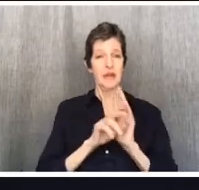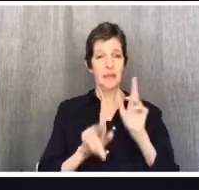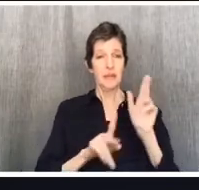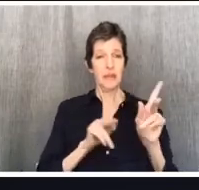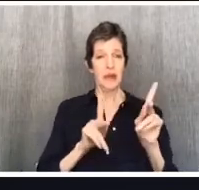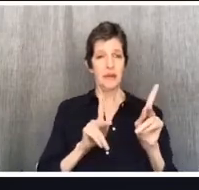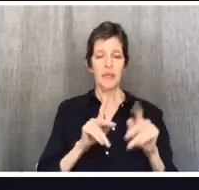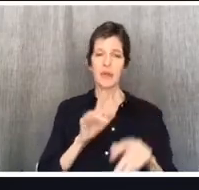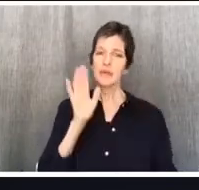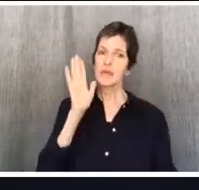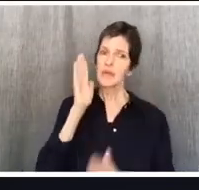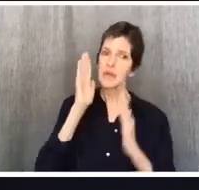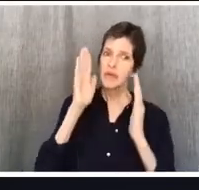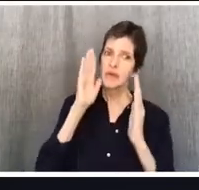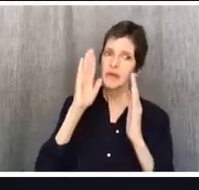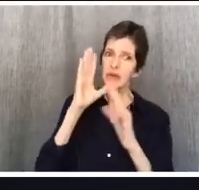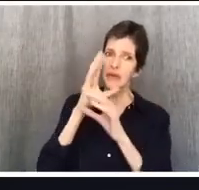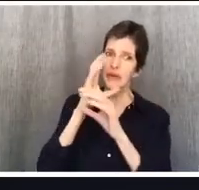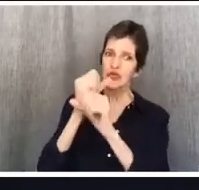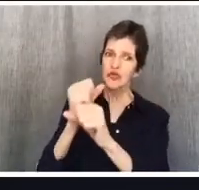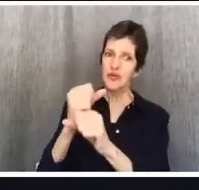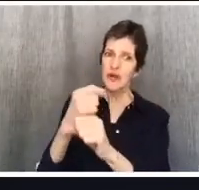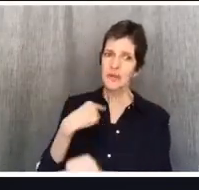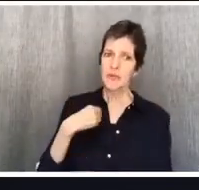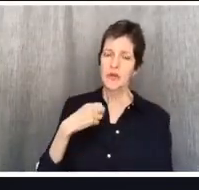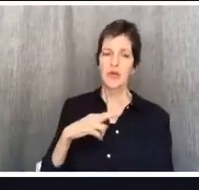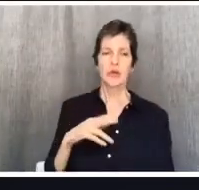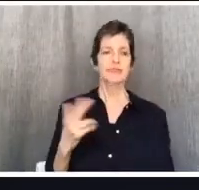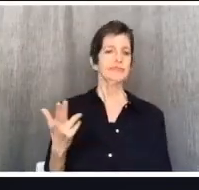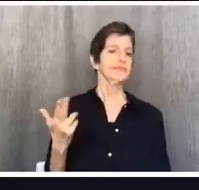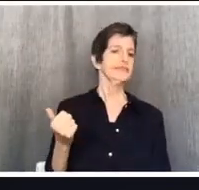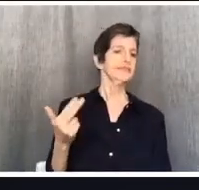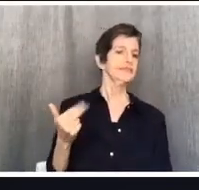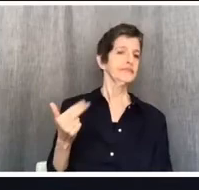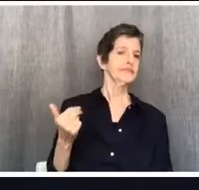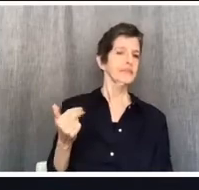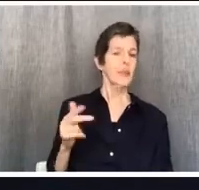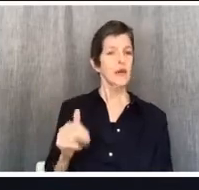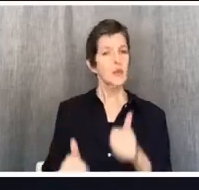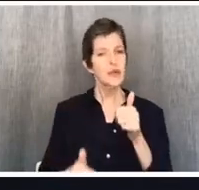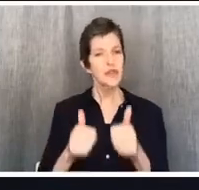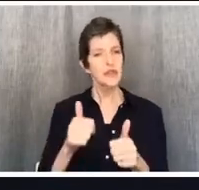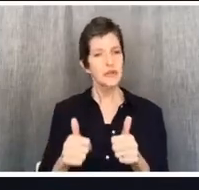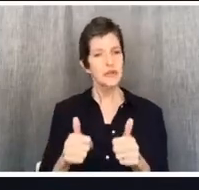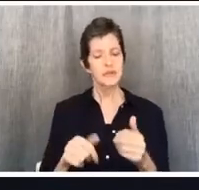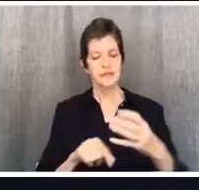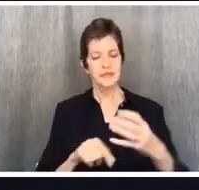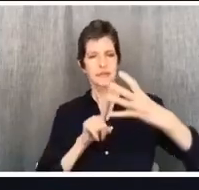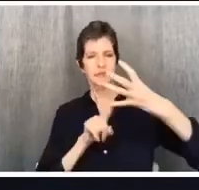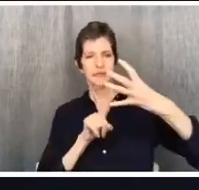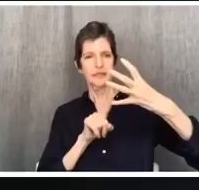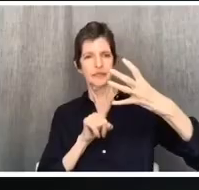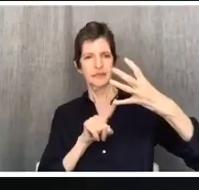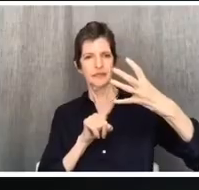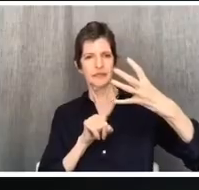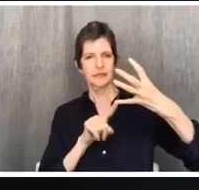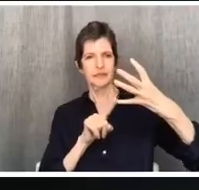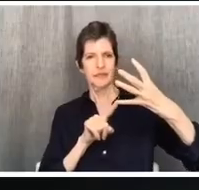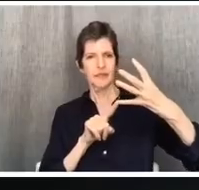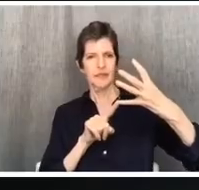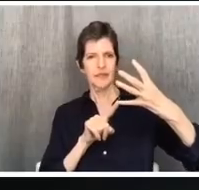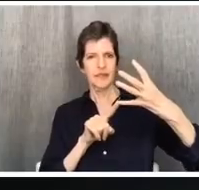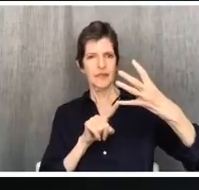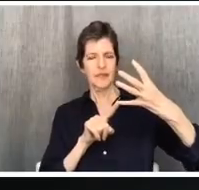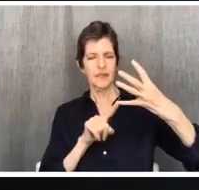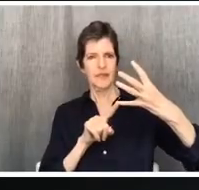Lastly, he says, imitate me as I Christ. Does this